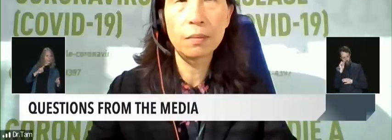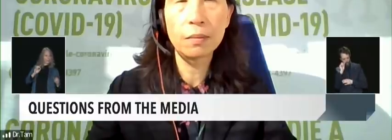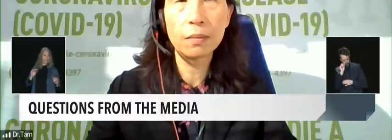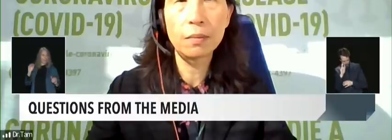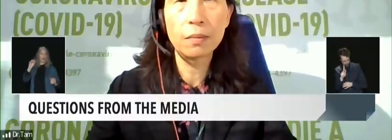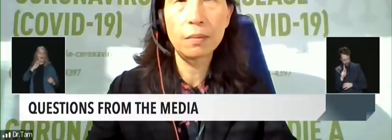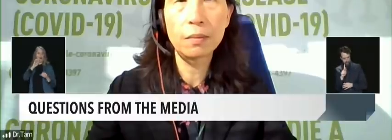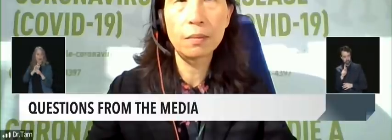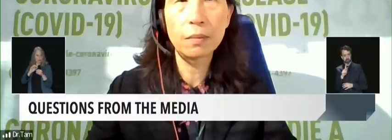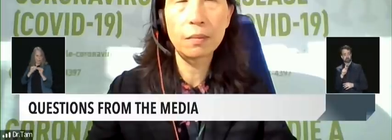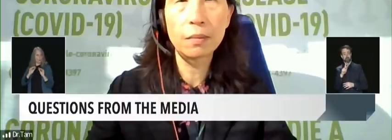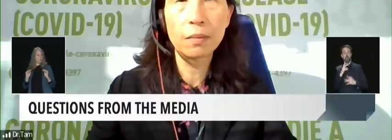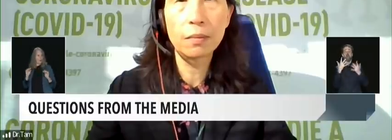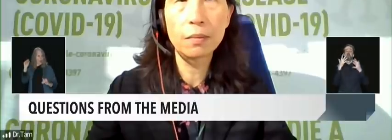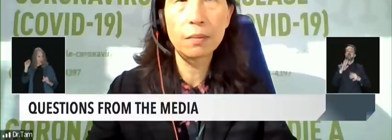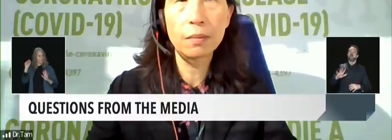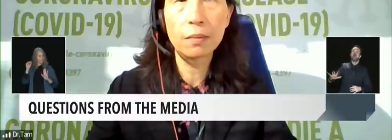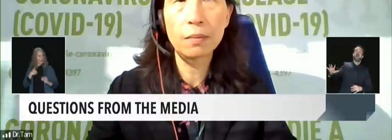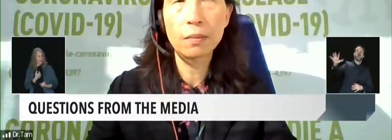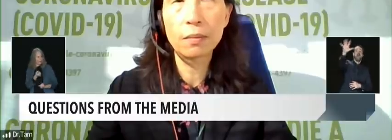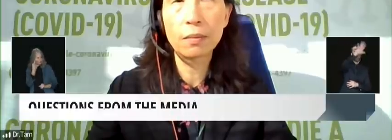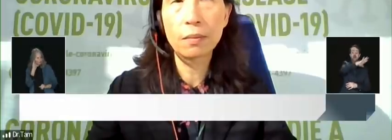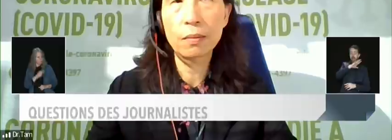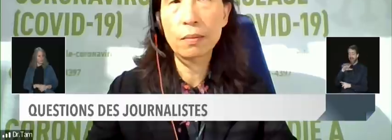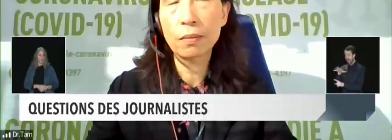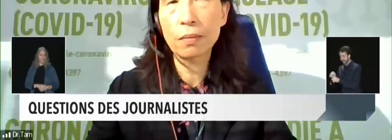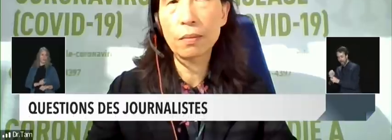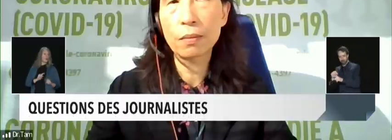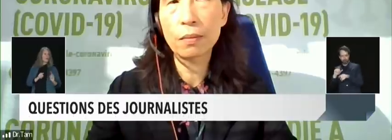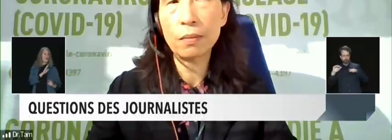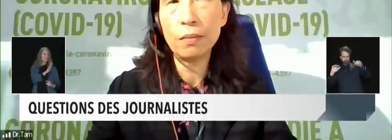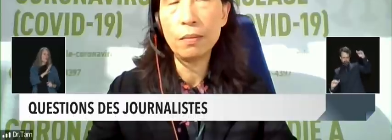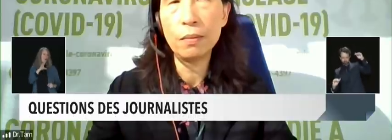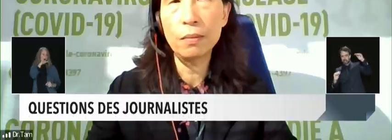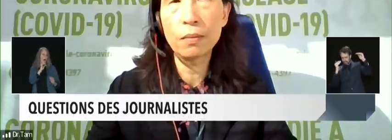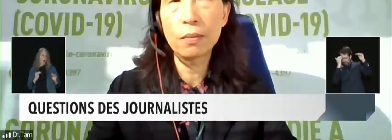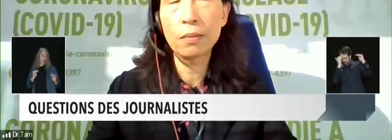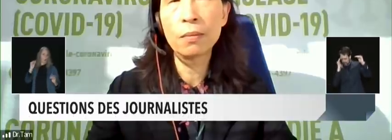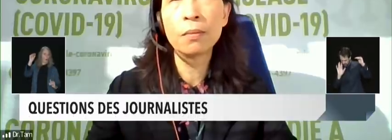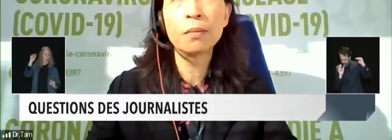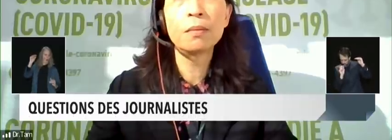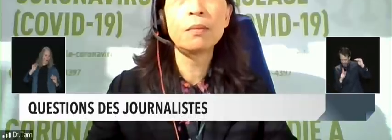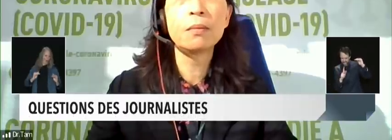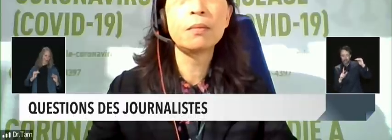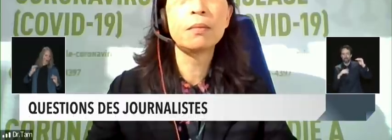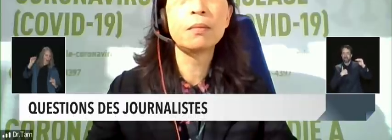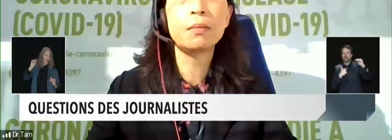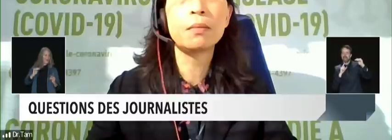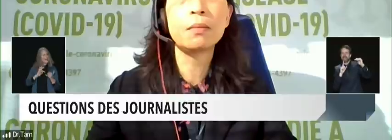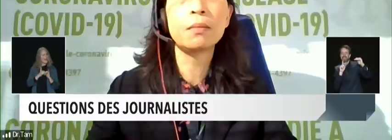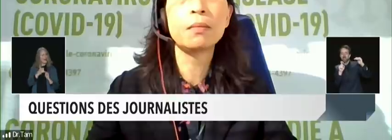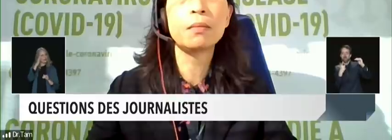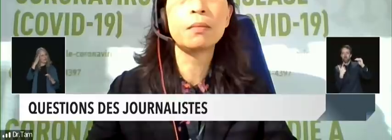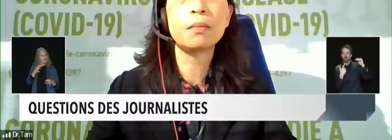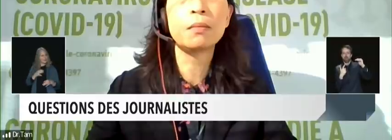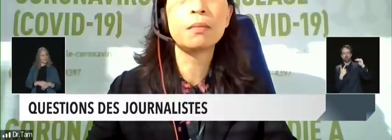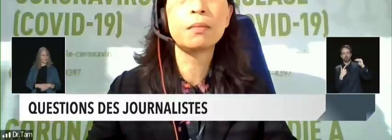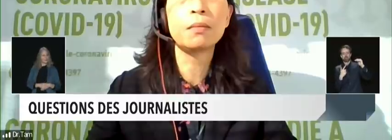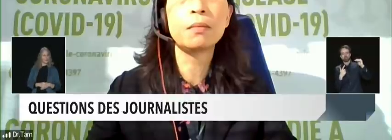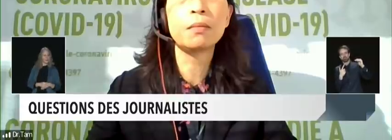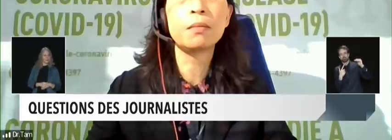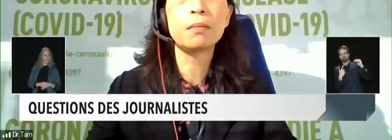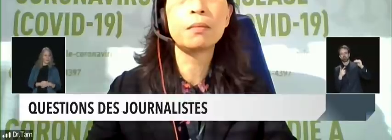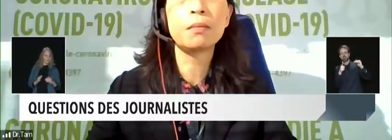what's being reported I'm wondering though how you estimate how much higher and how you how you